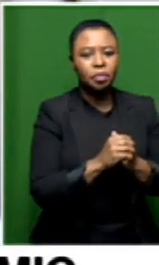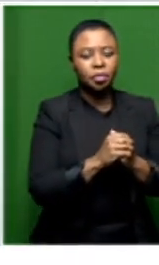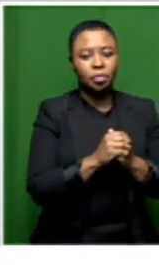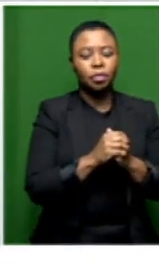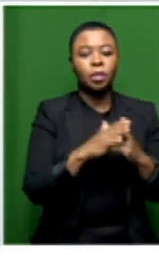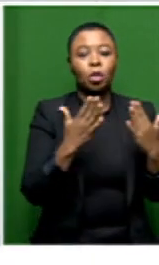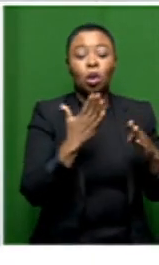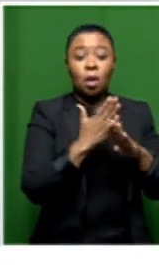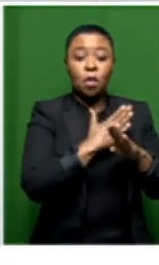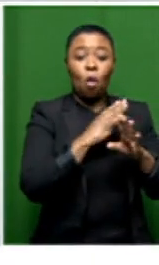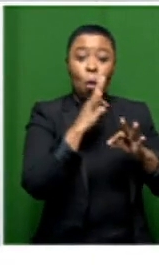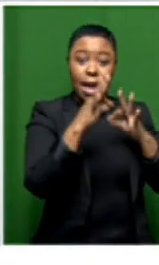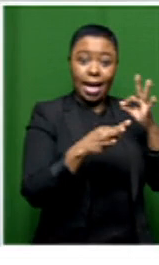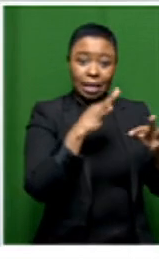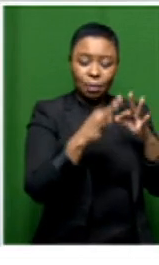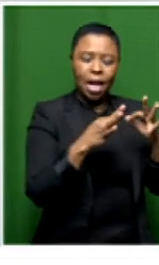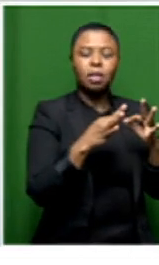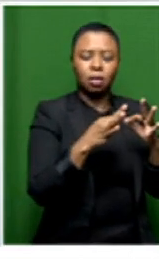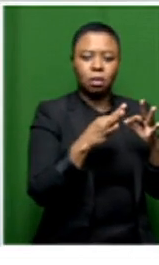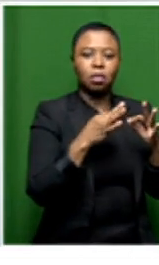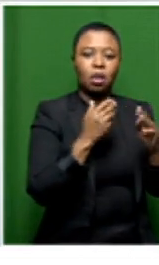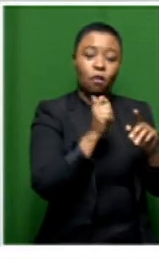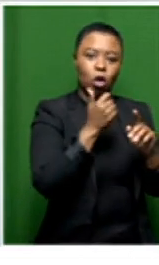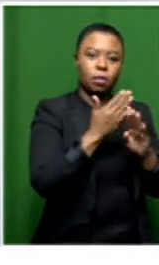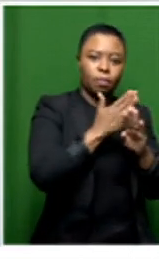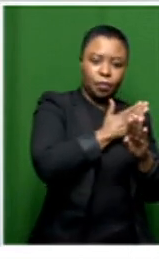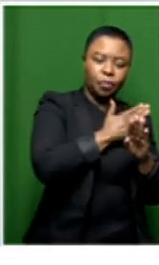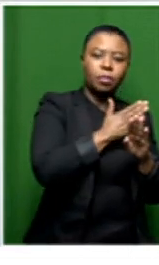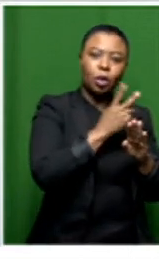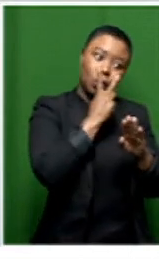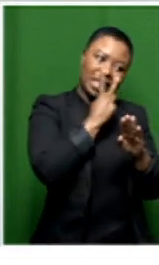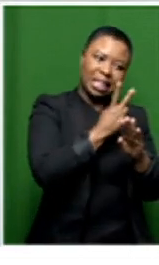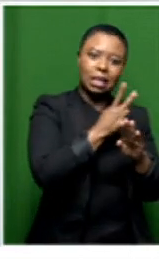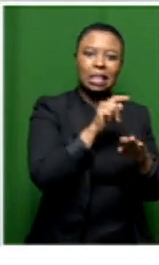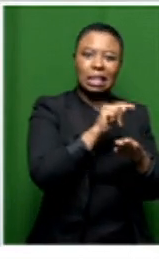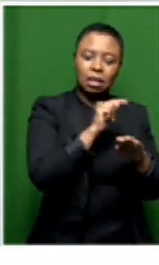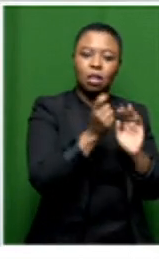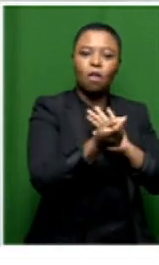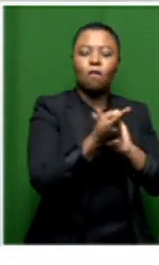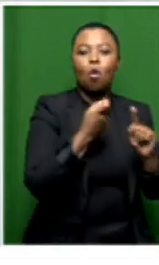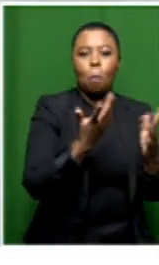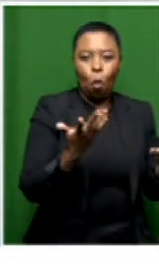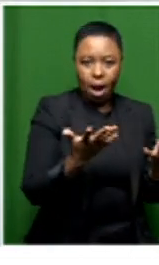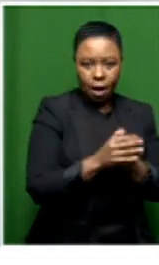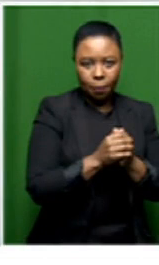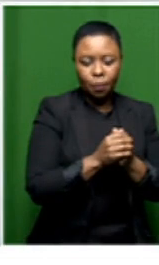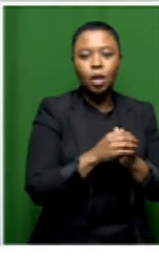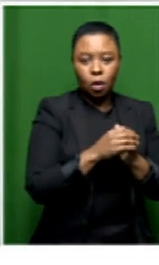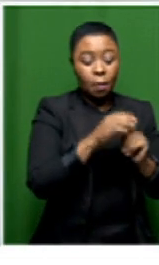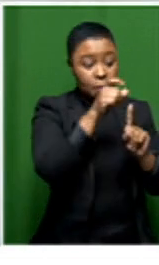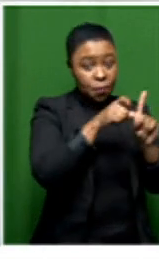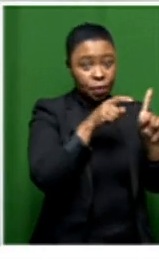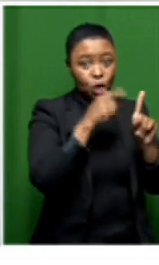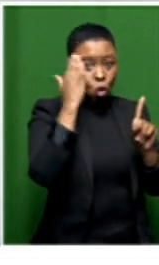we talk about that let's just take a step back and just see where it comes from so we we know that individuals